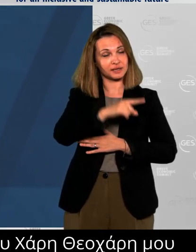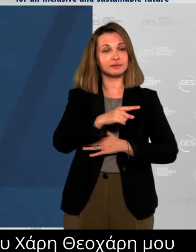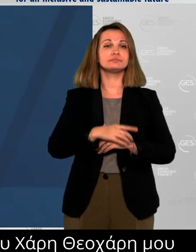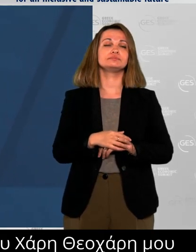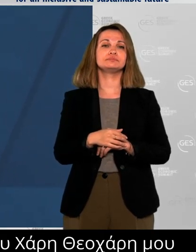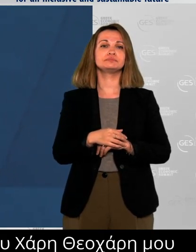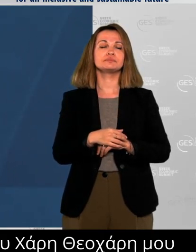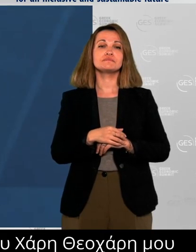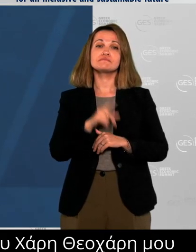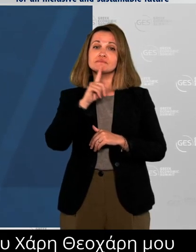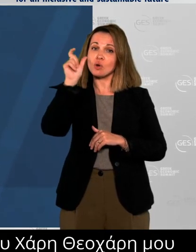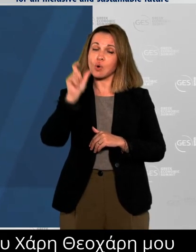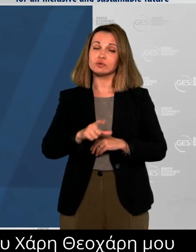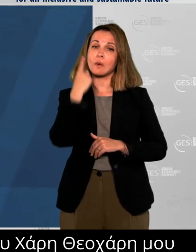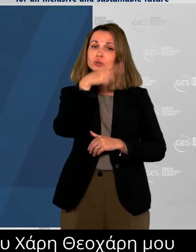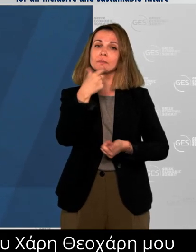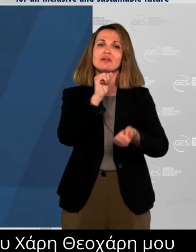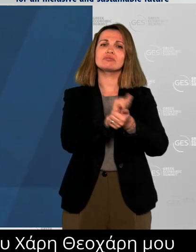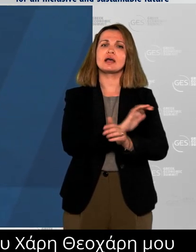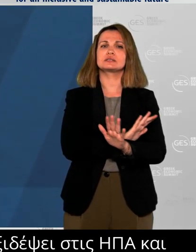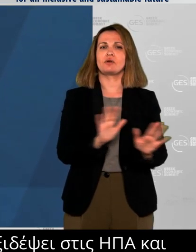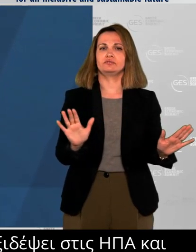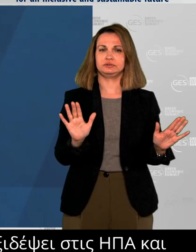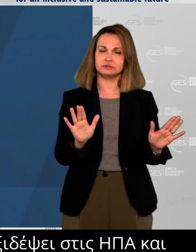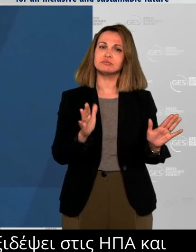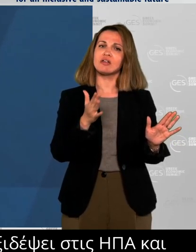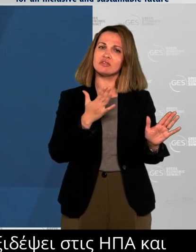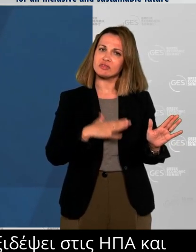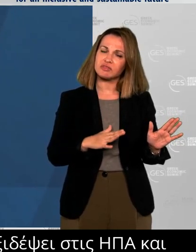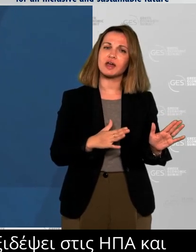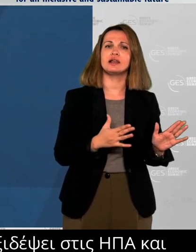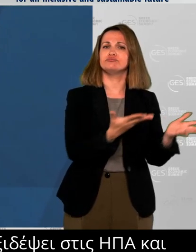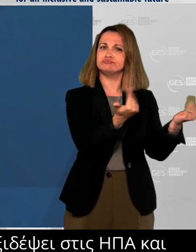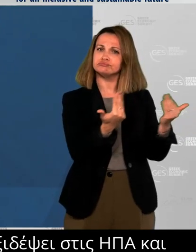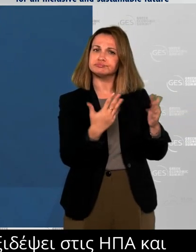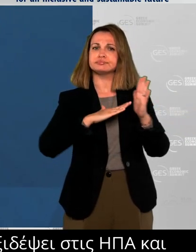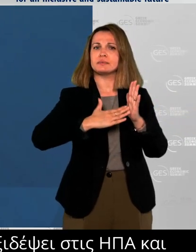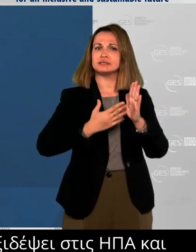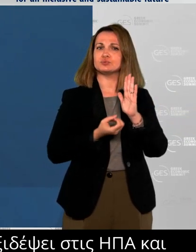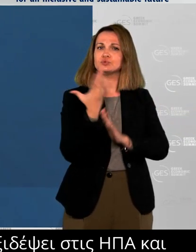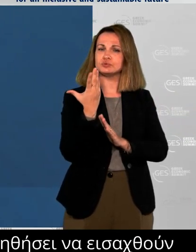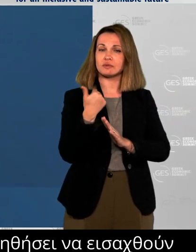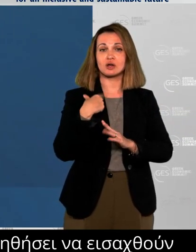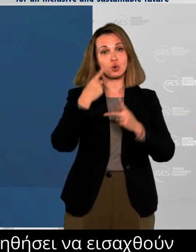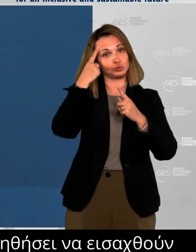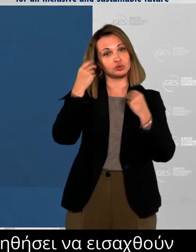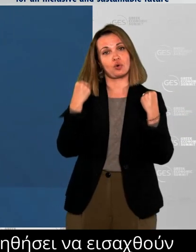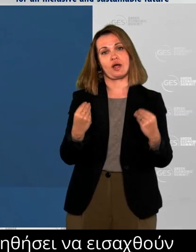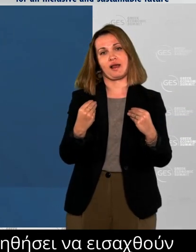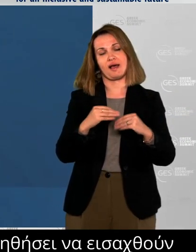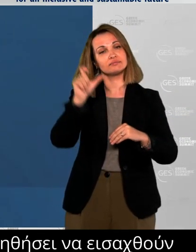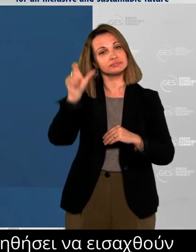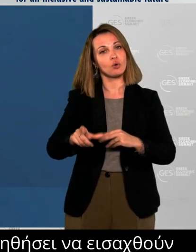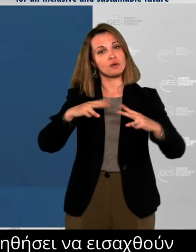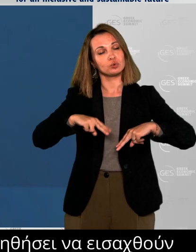that helped to lock in these new services, something that I know Minister Kakilius is determined to build on in 2022.